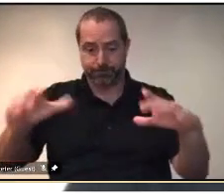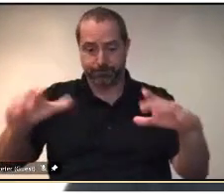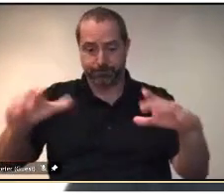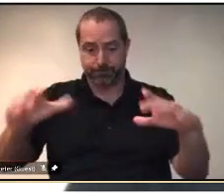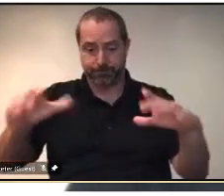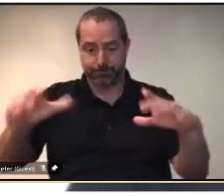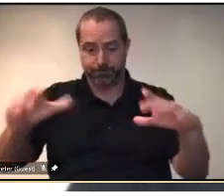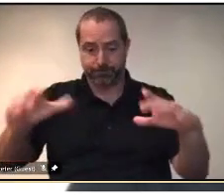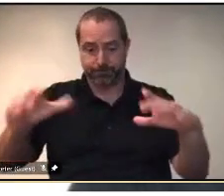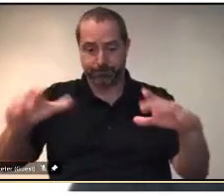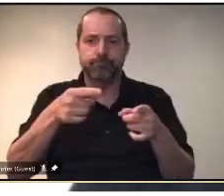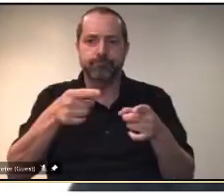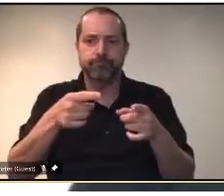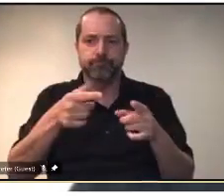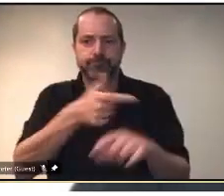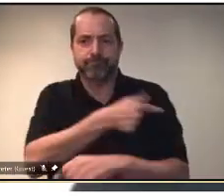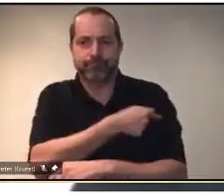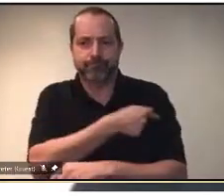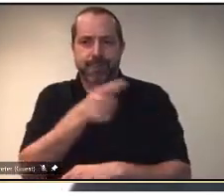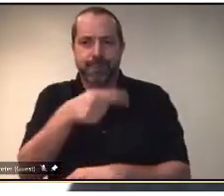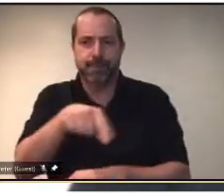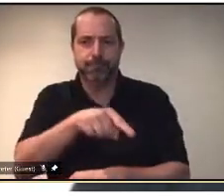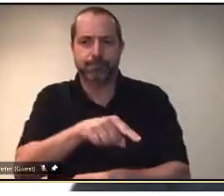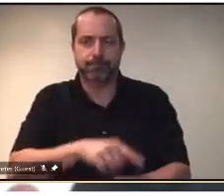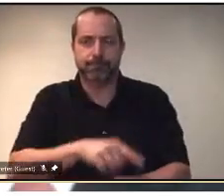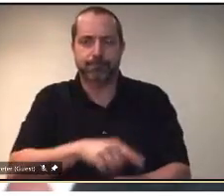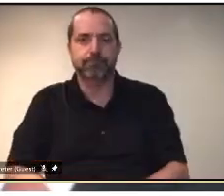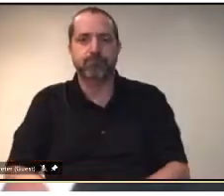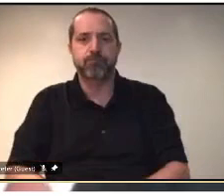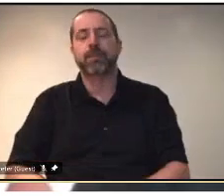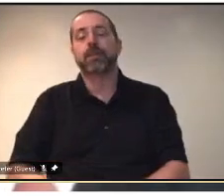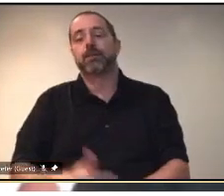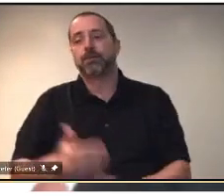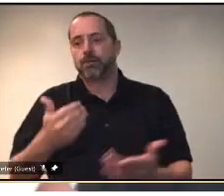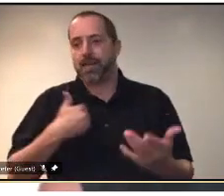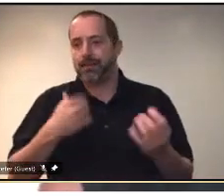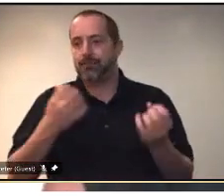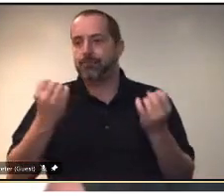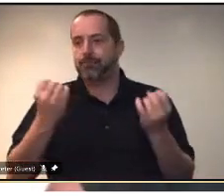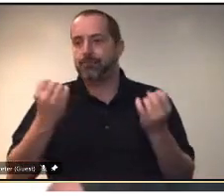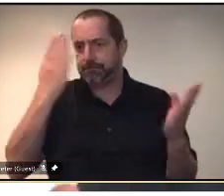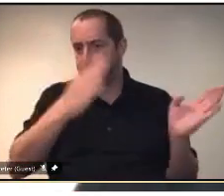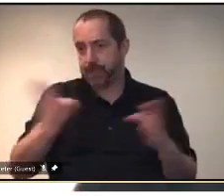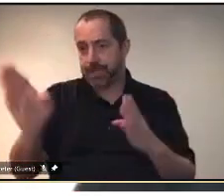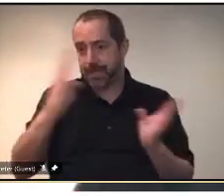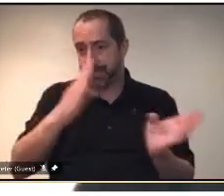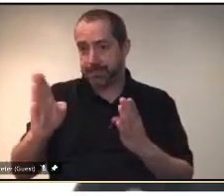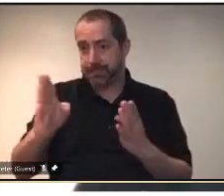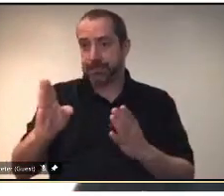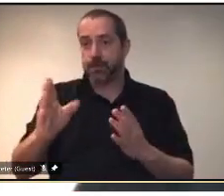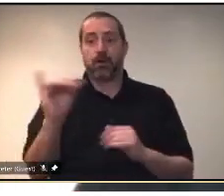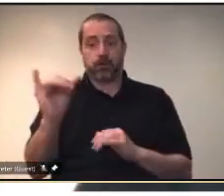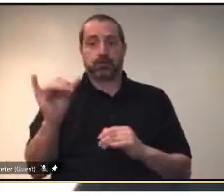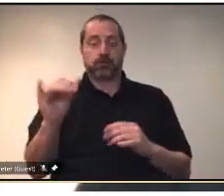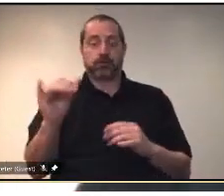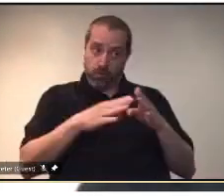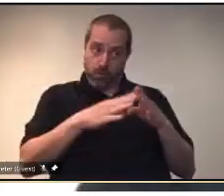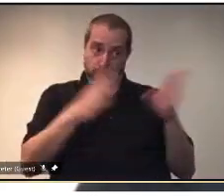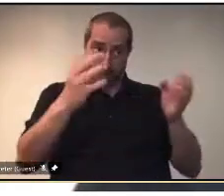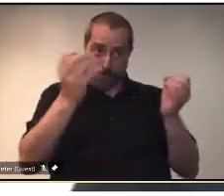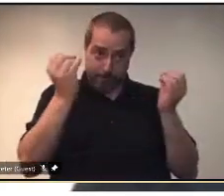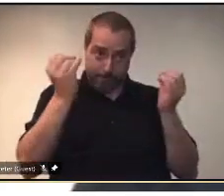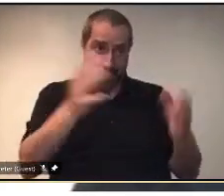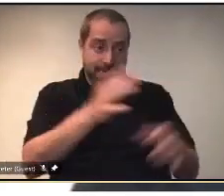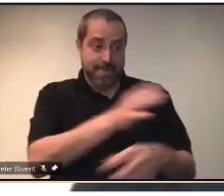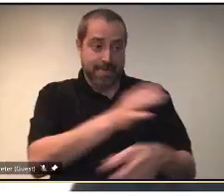thanks Adam uh many strategies obviously the ease of our multiple vaccine clinics having it in the pharmacies